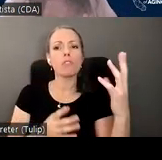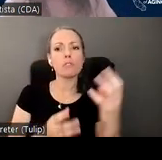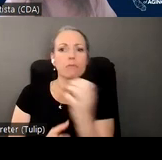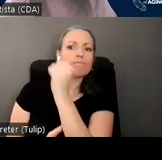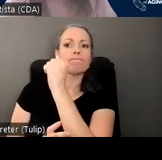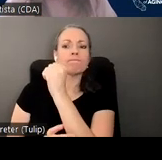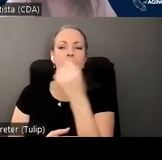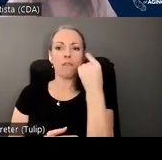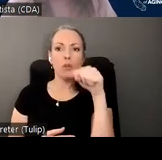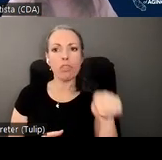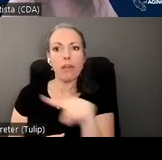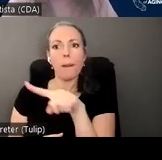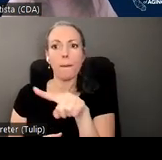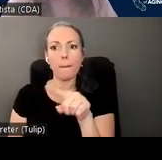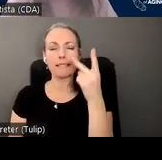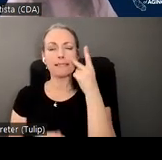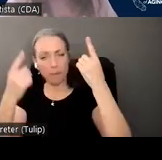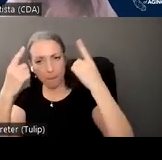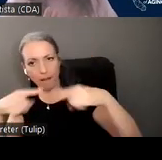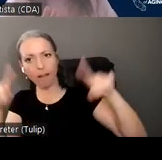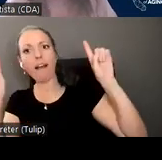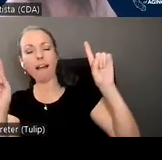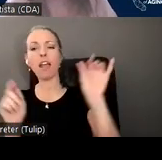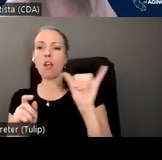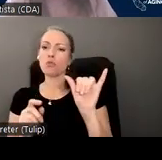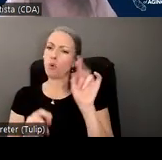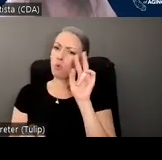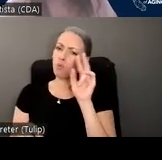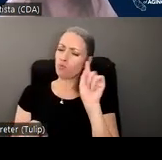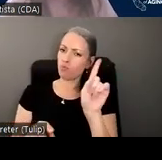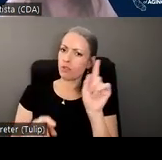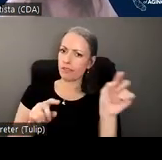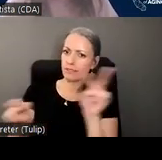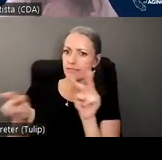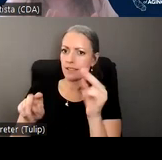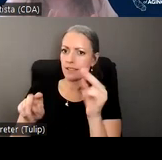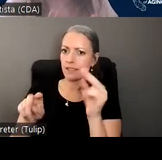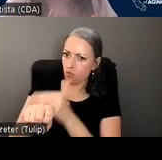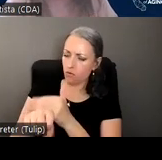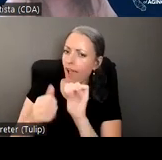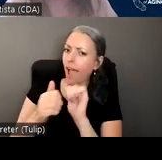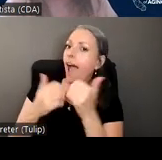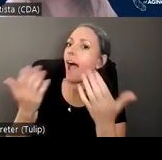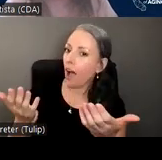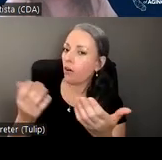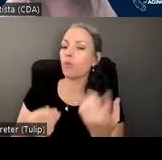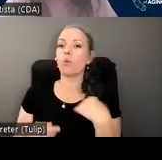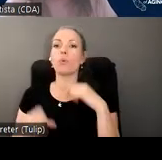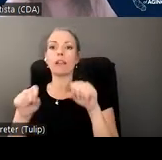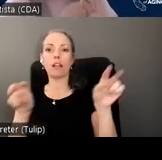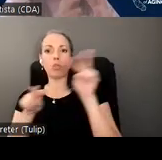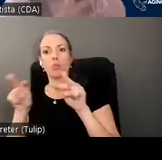where there's they've seen successes, and also where they've seen opportunities to improve, where we can look at some